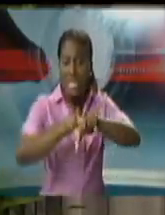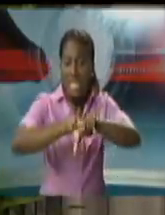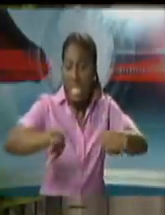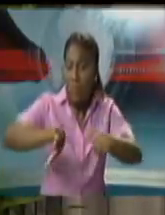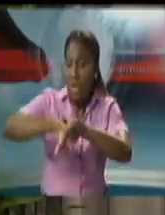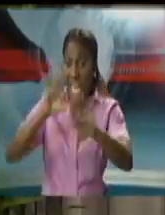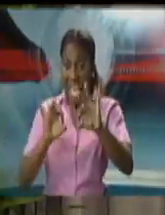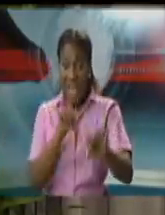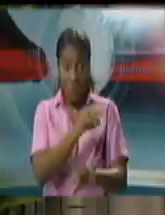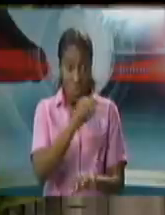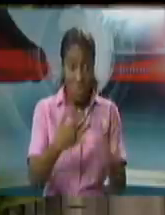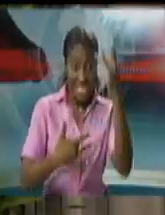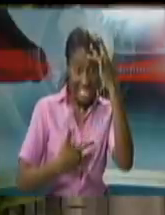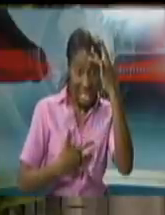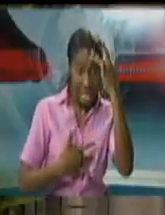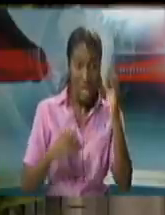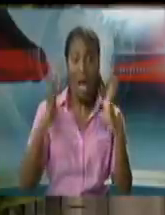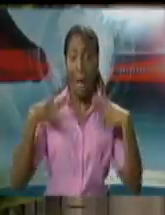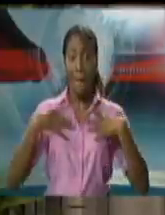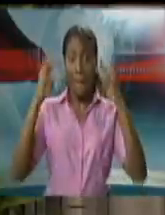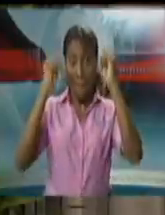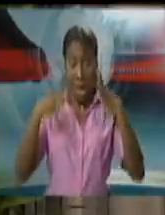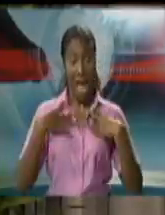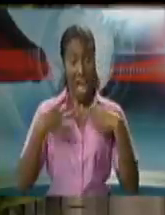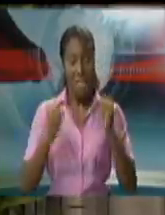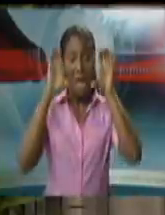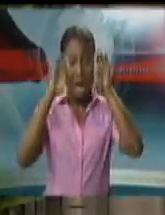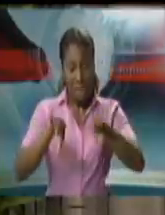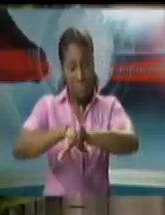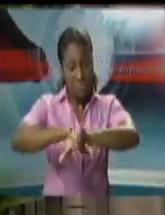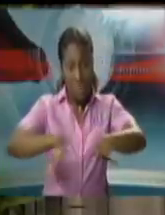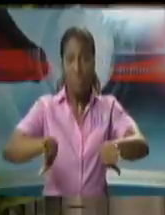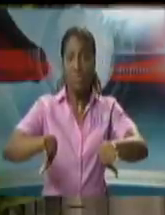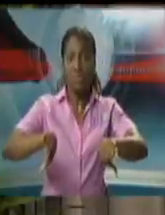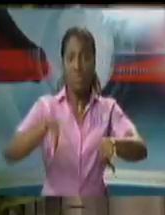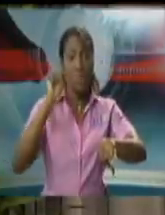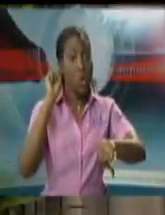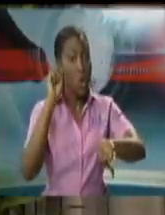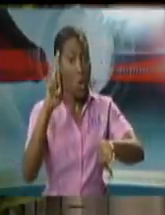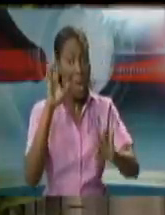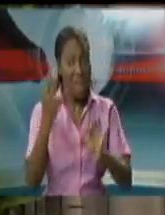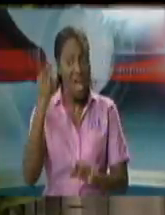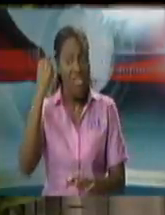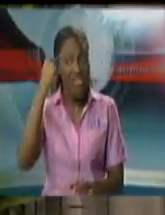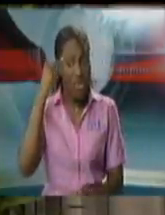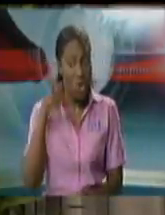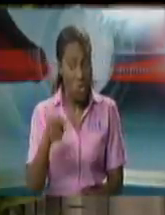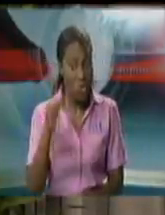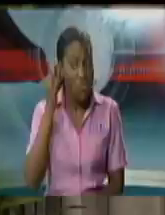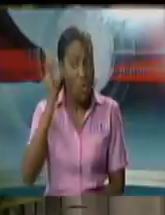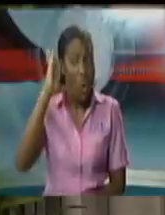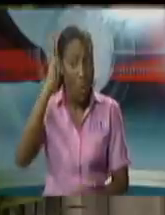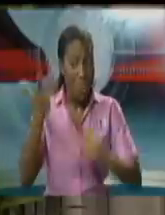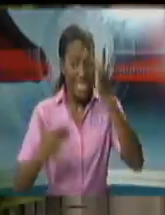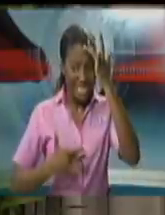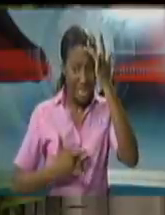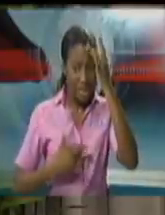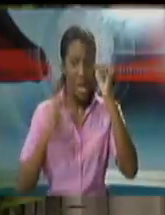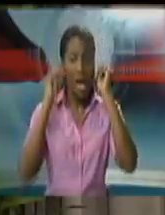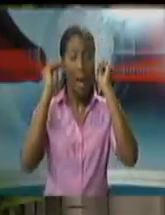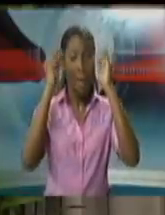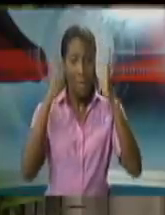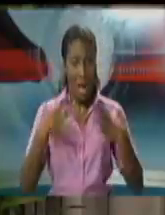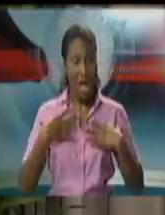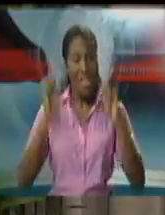by COVID-19, in this case, or persons who are likely to be affected. In other words, the public health